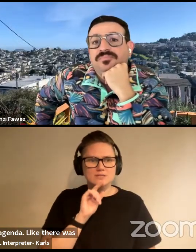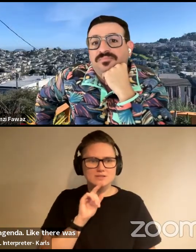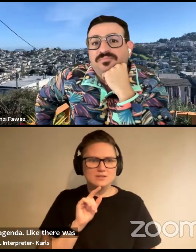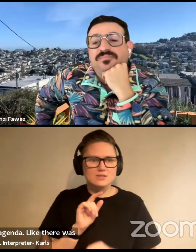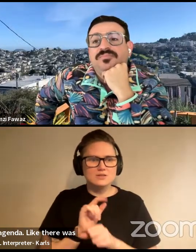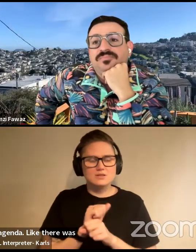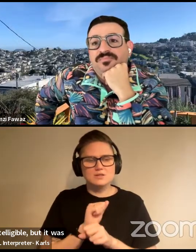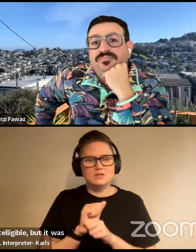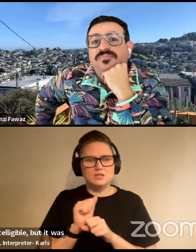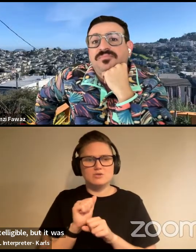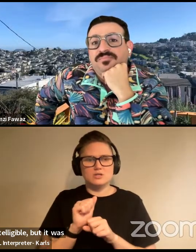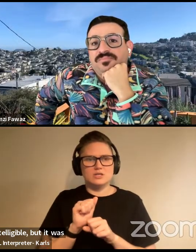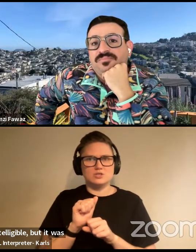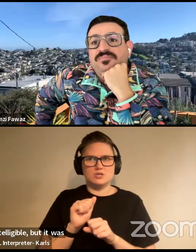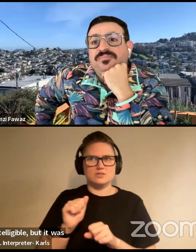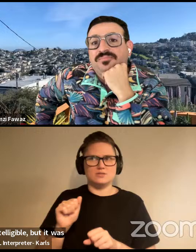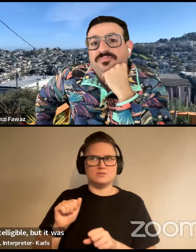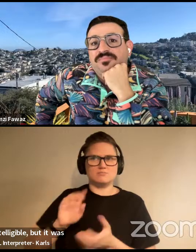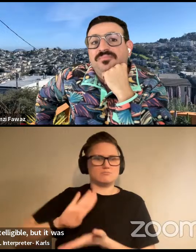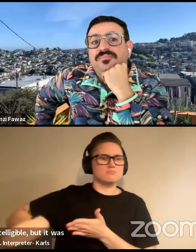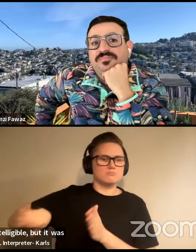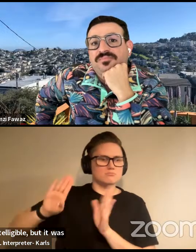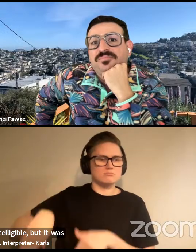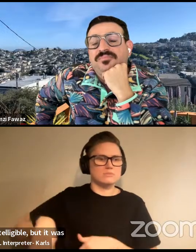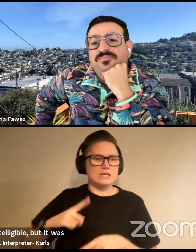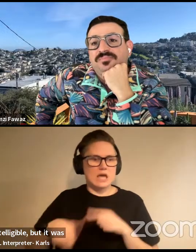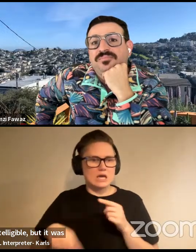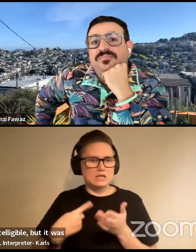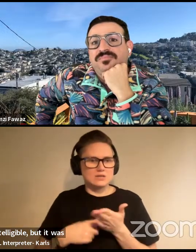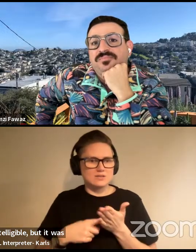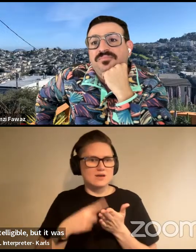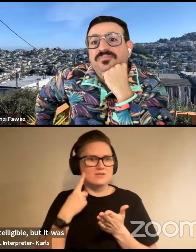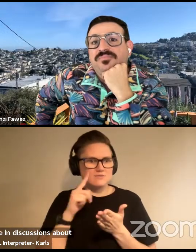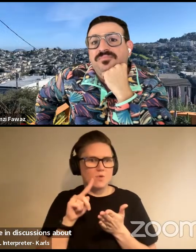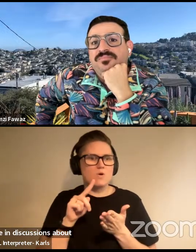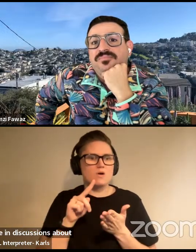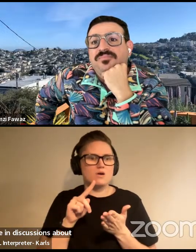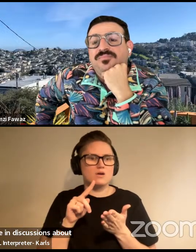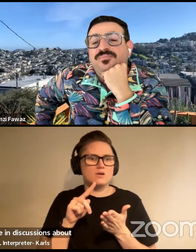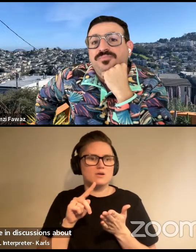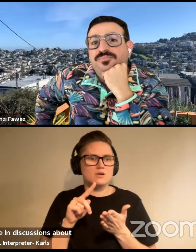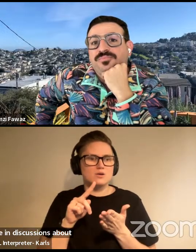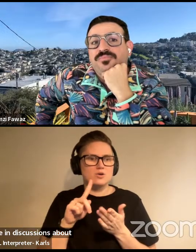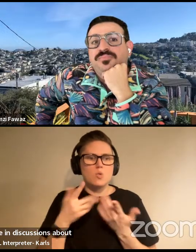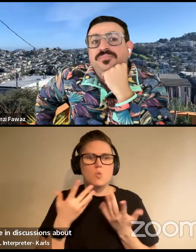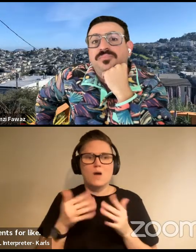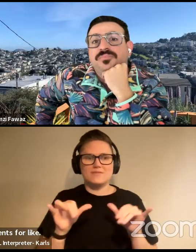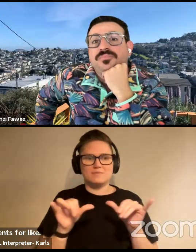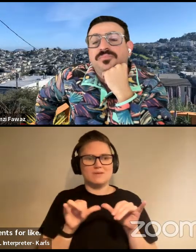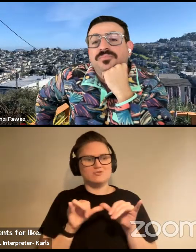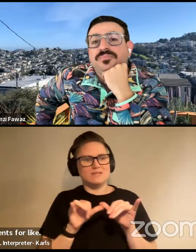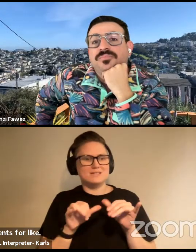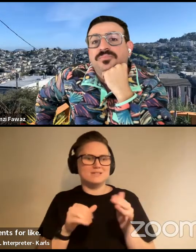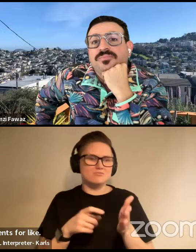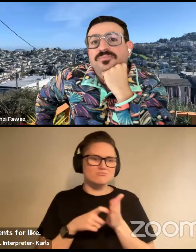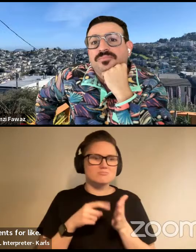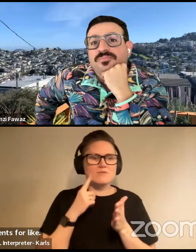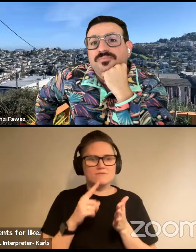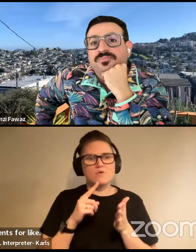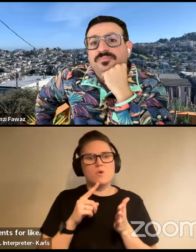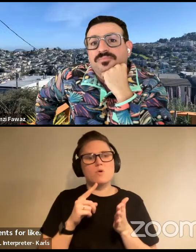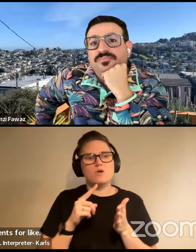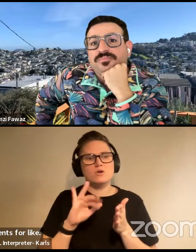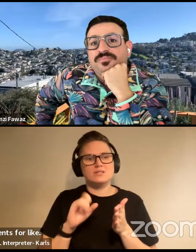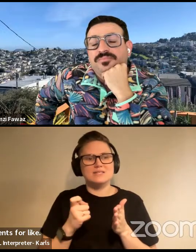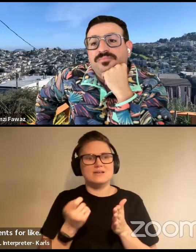literally off the table in discussions about what the requirements for like, uh, or what the metrics for sex reclassification would be. So in terms